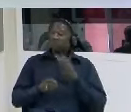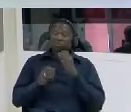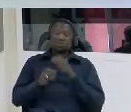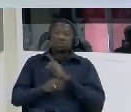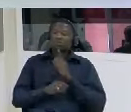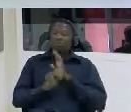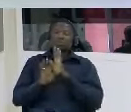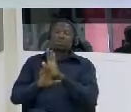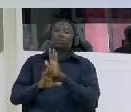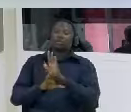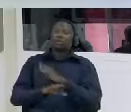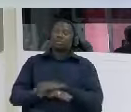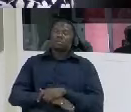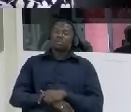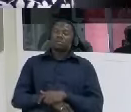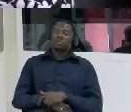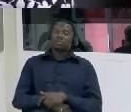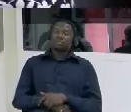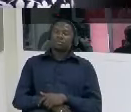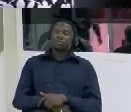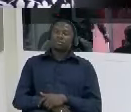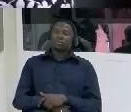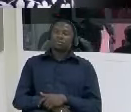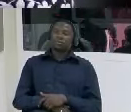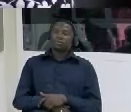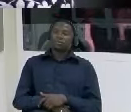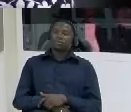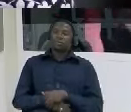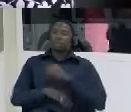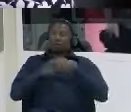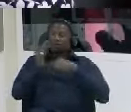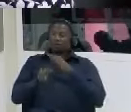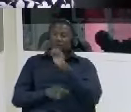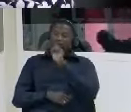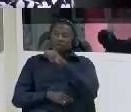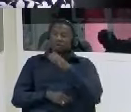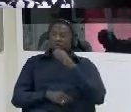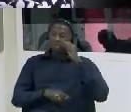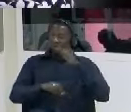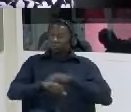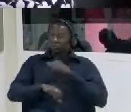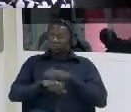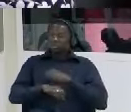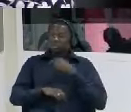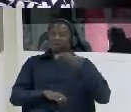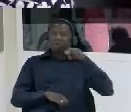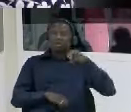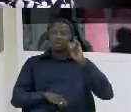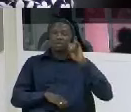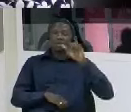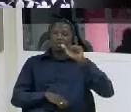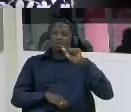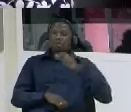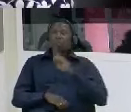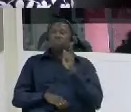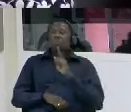and after your torture at the nia what symptoms um did you exhibit